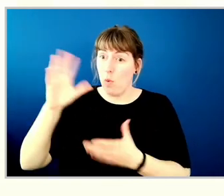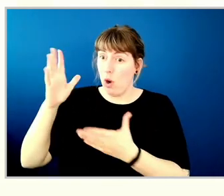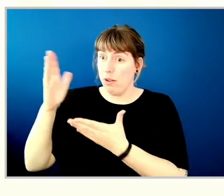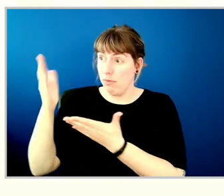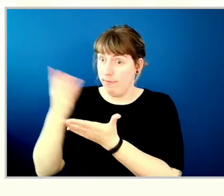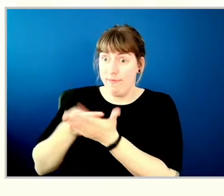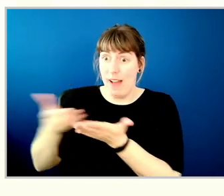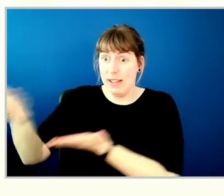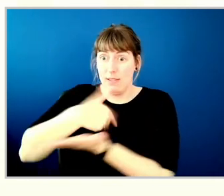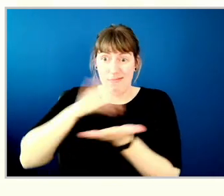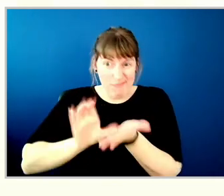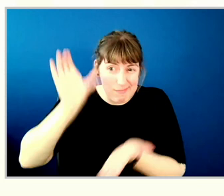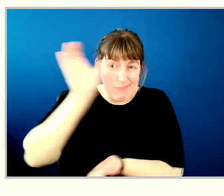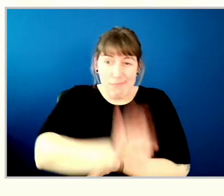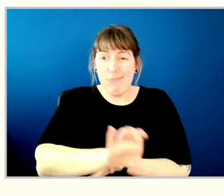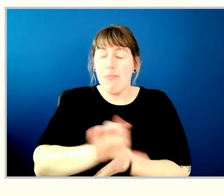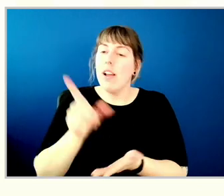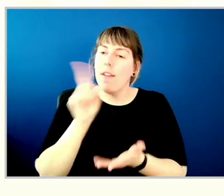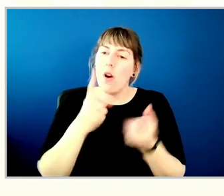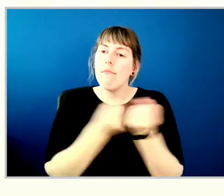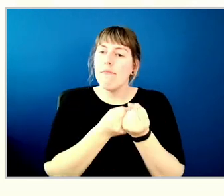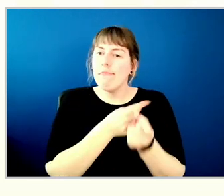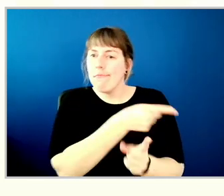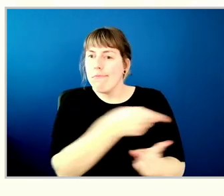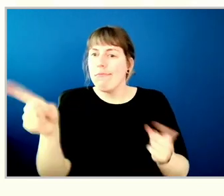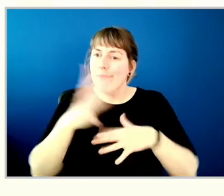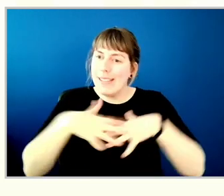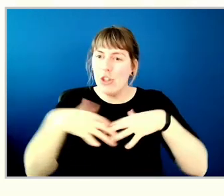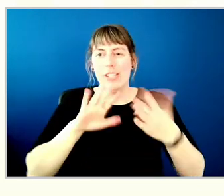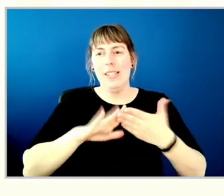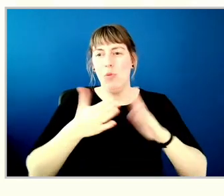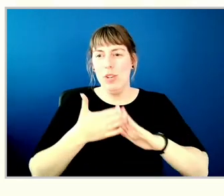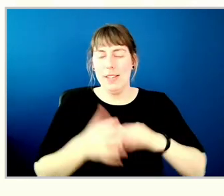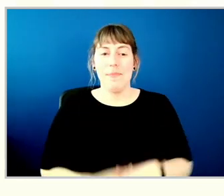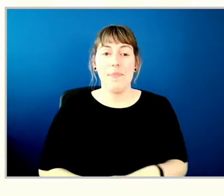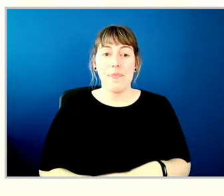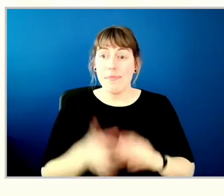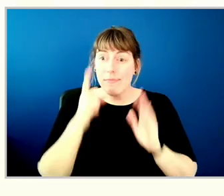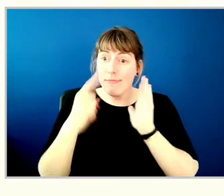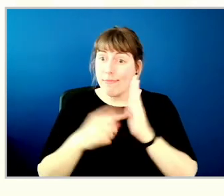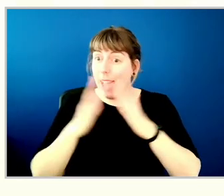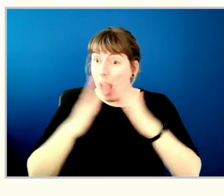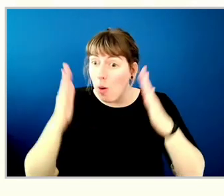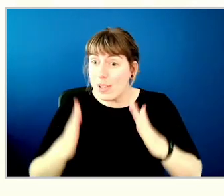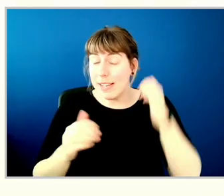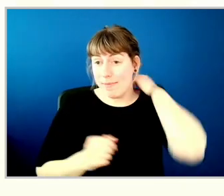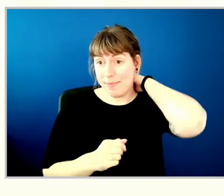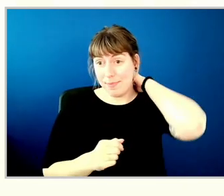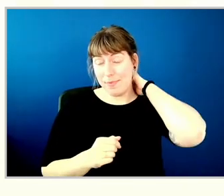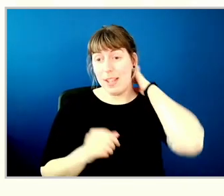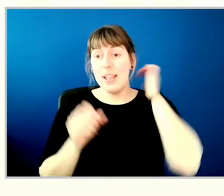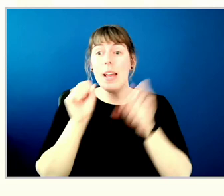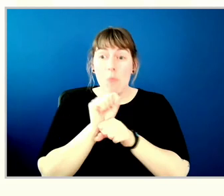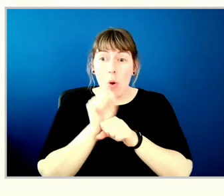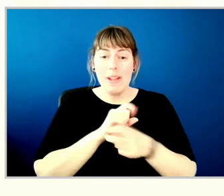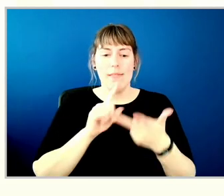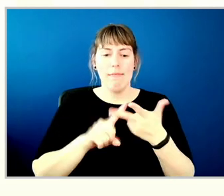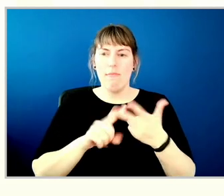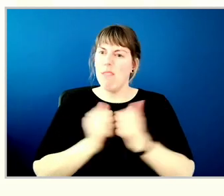funds in initiatives designed to support Indigenous communities in areas such as housing, employment and entrepreneurship.